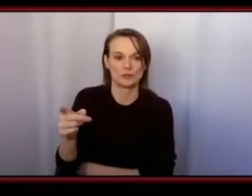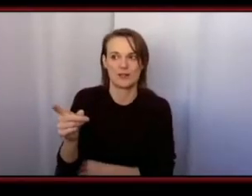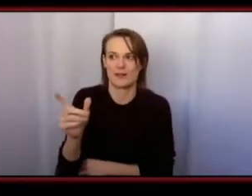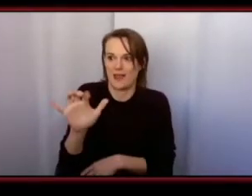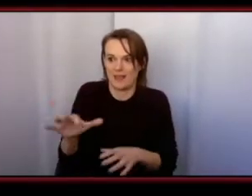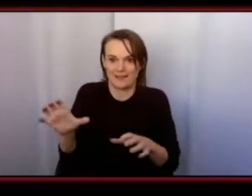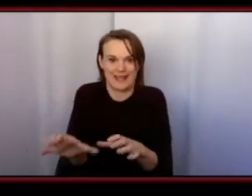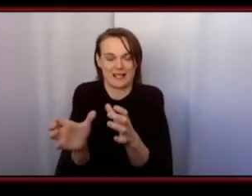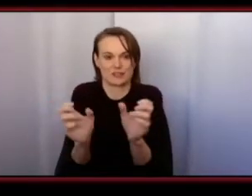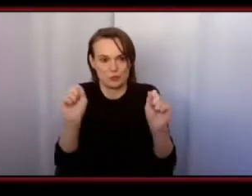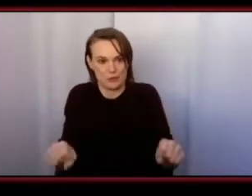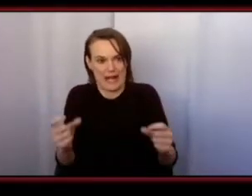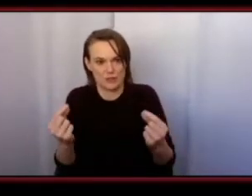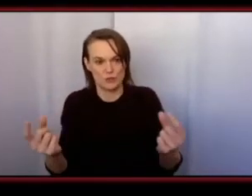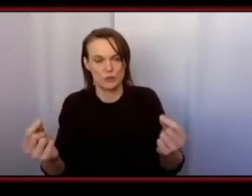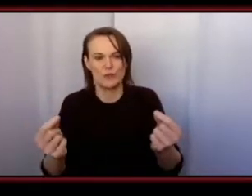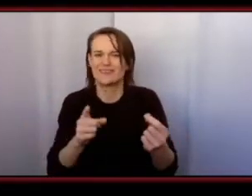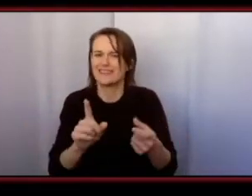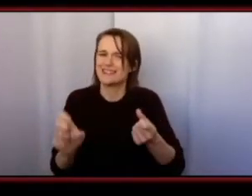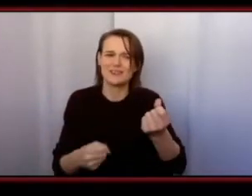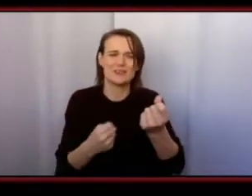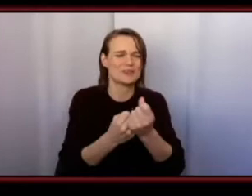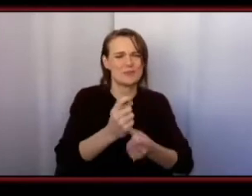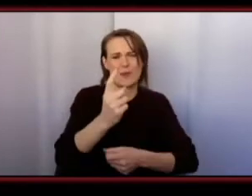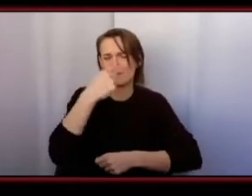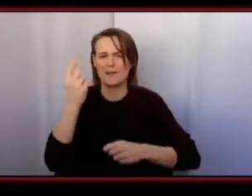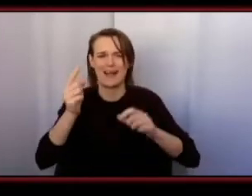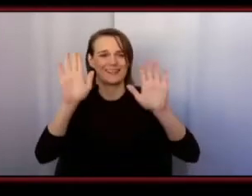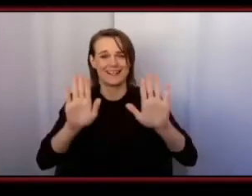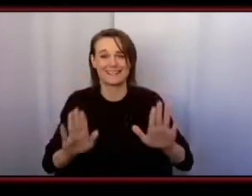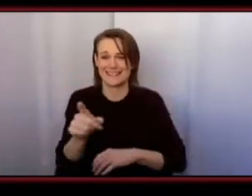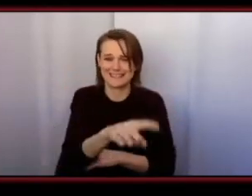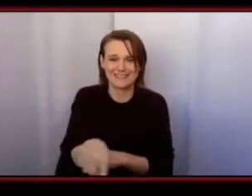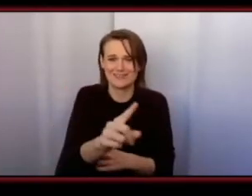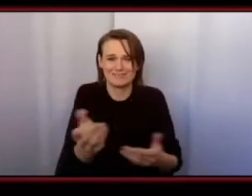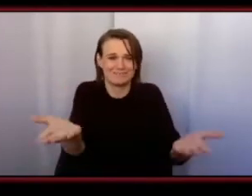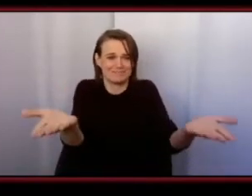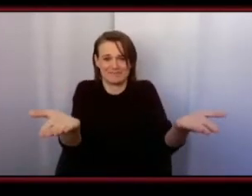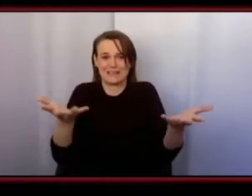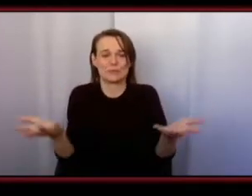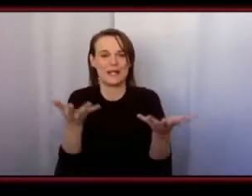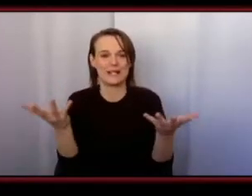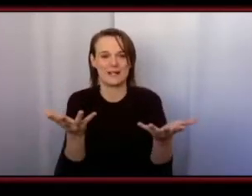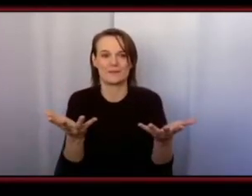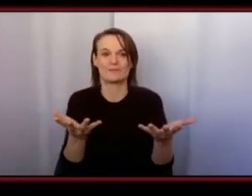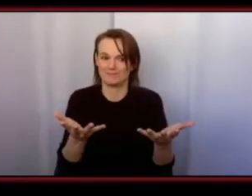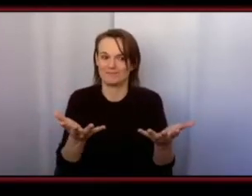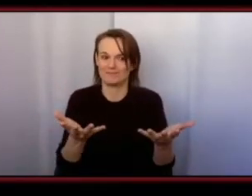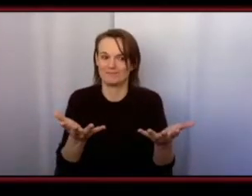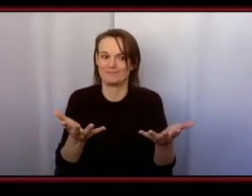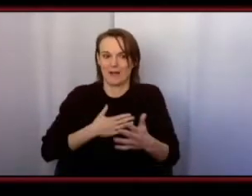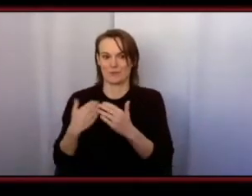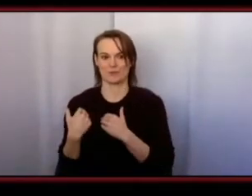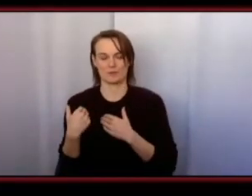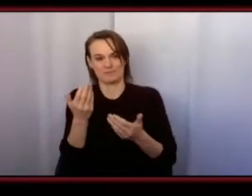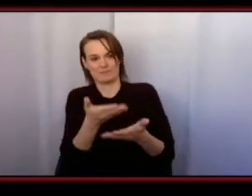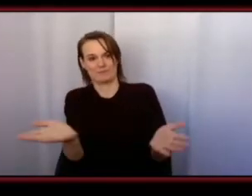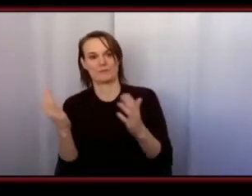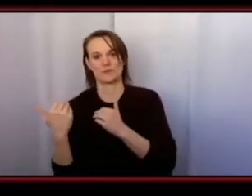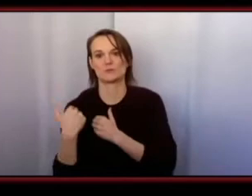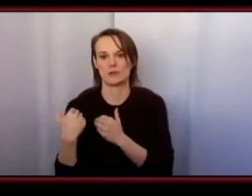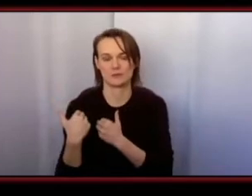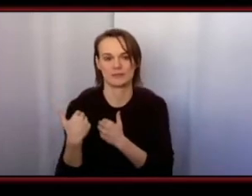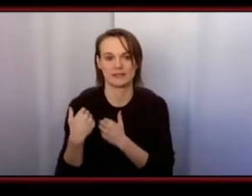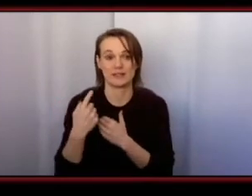intentionally supporting black excellence which all of our panelists today represent that is the responsibility of us all that is a key message we want you to take